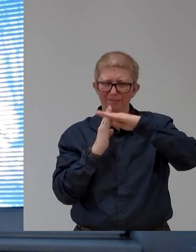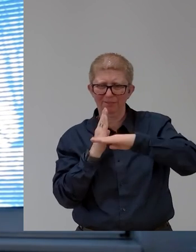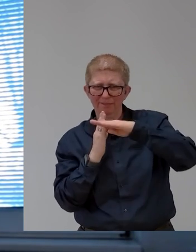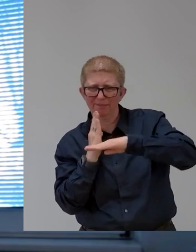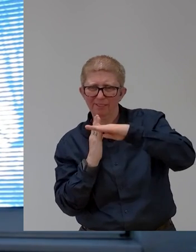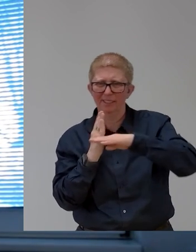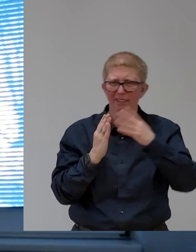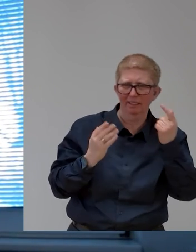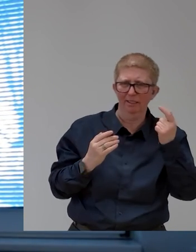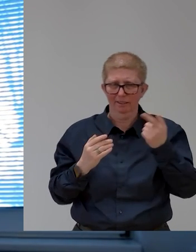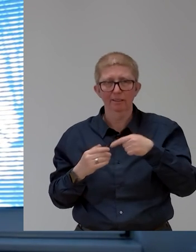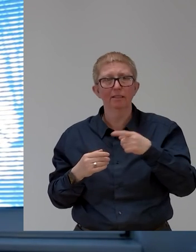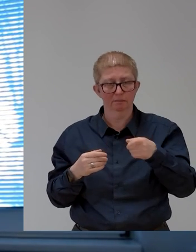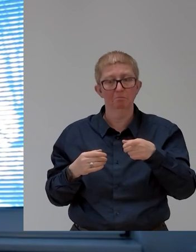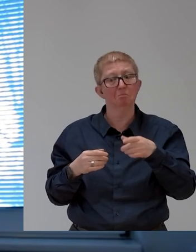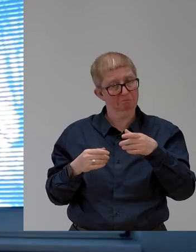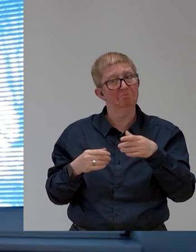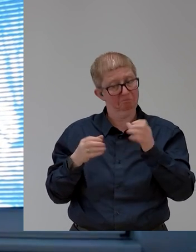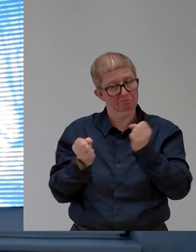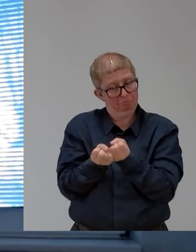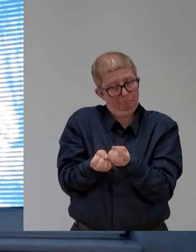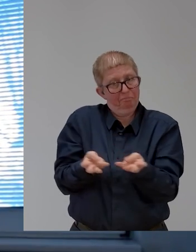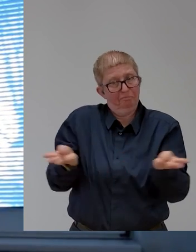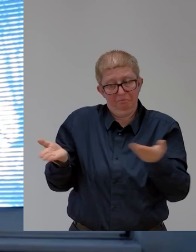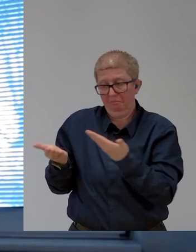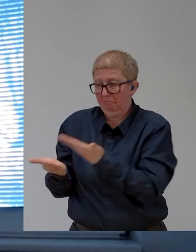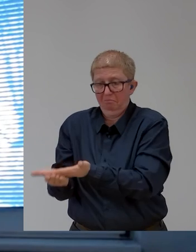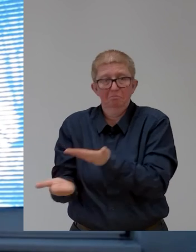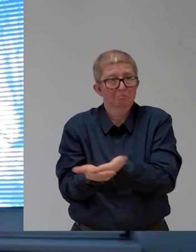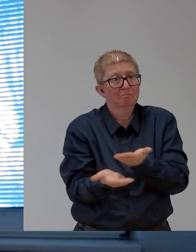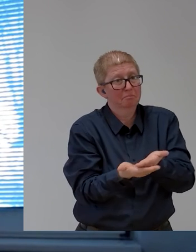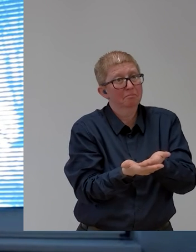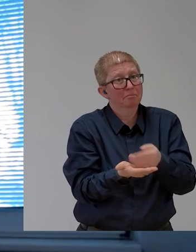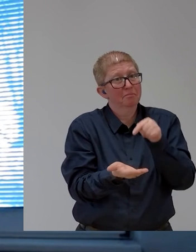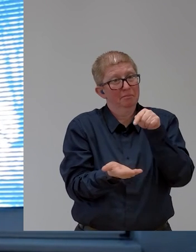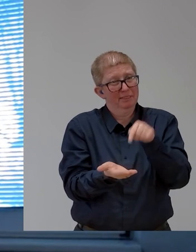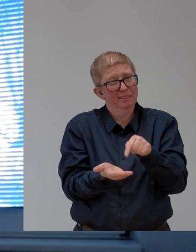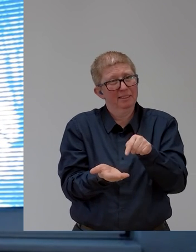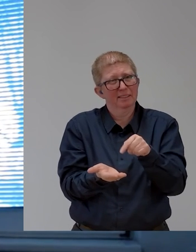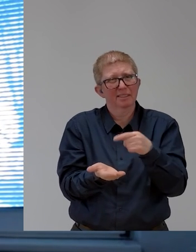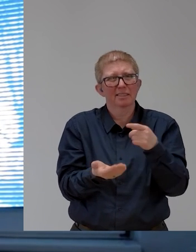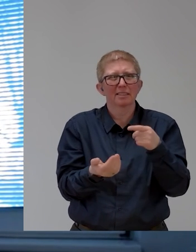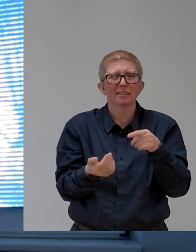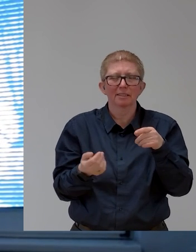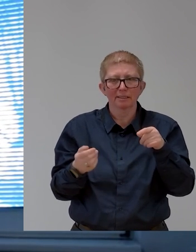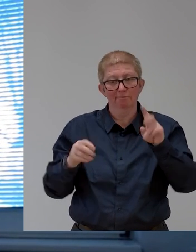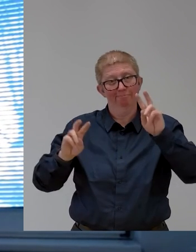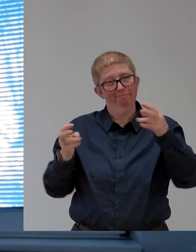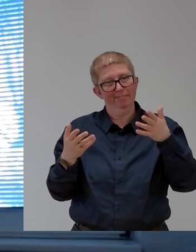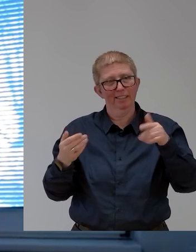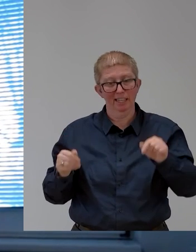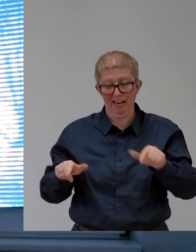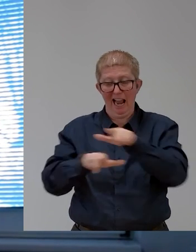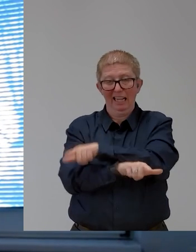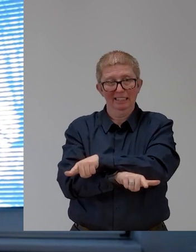spectrum, and specifically in this case, the aspect of dyslexia is really important. It's a very